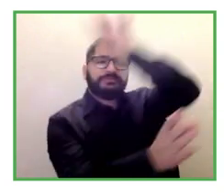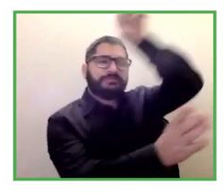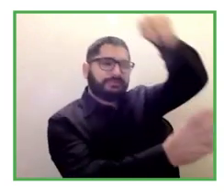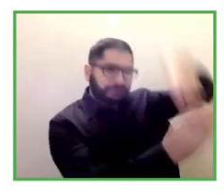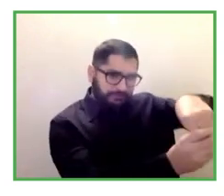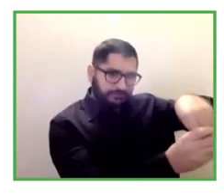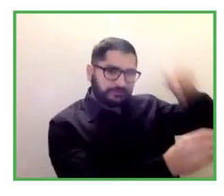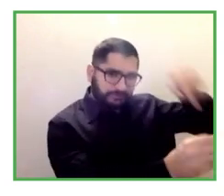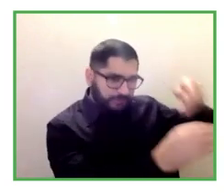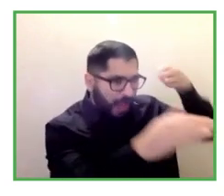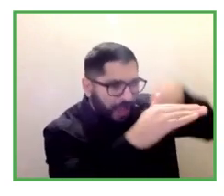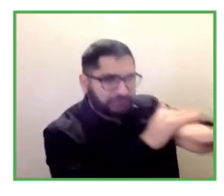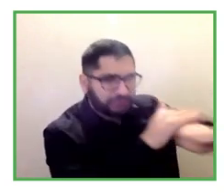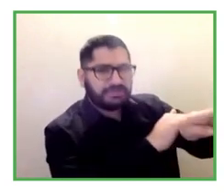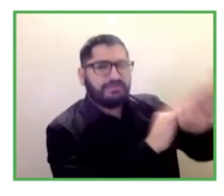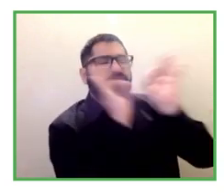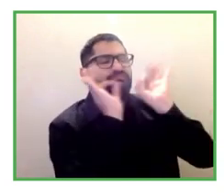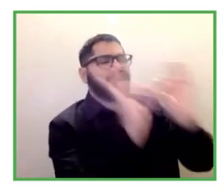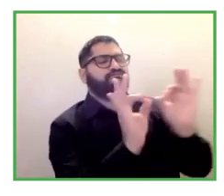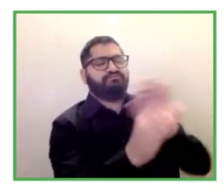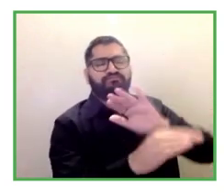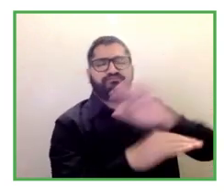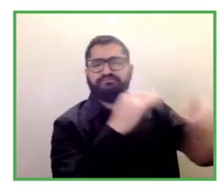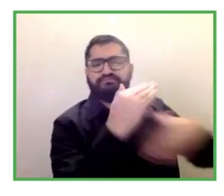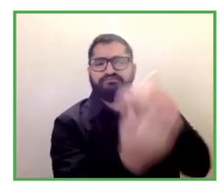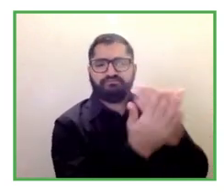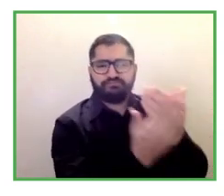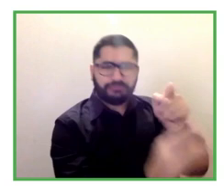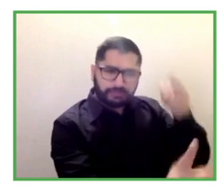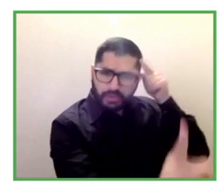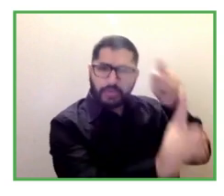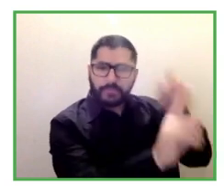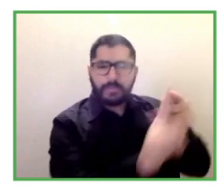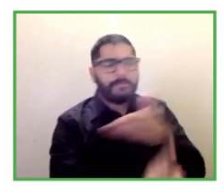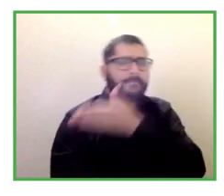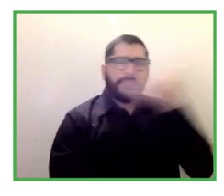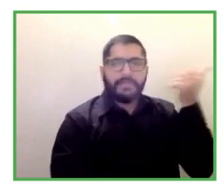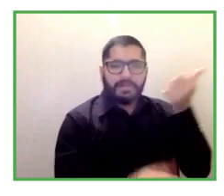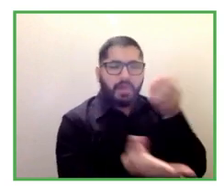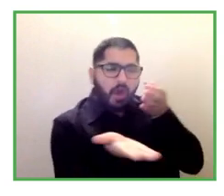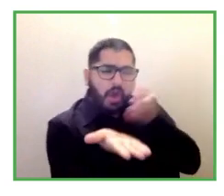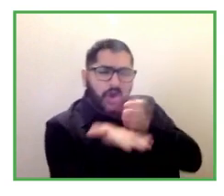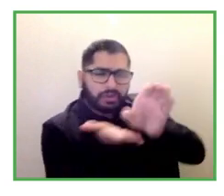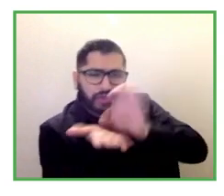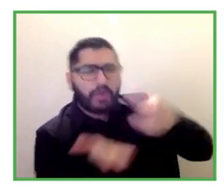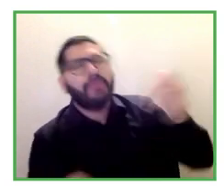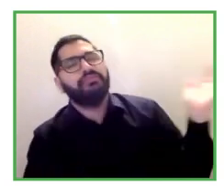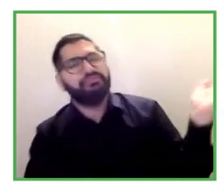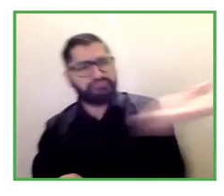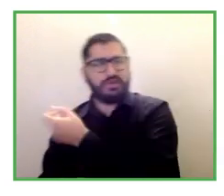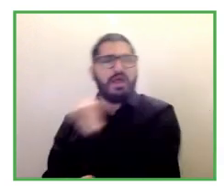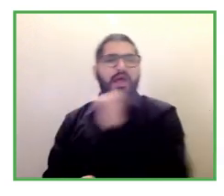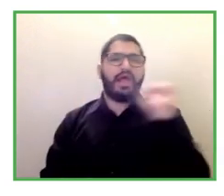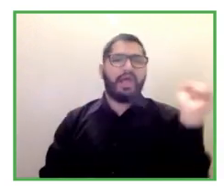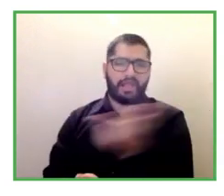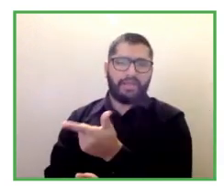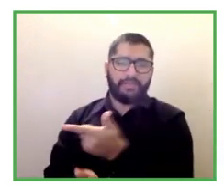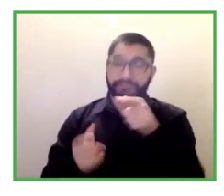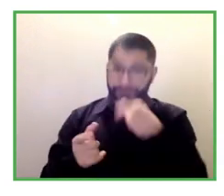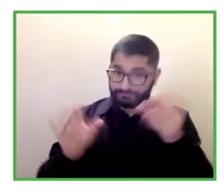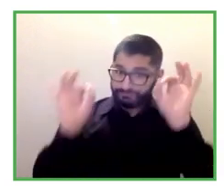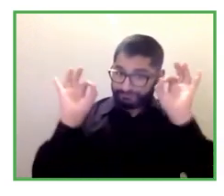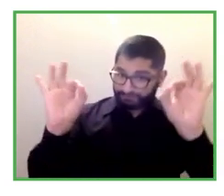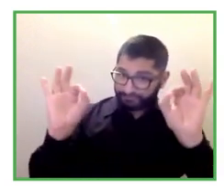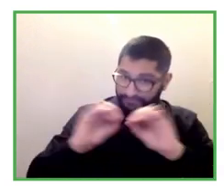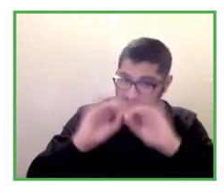having with managers and once they understand the importance of um adjustments over disability specifics um then they're just